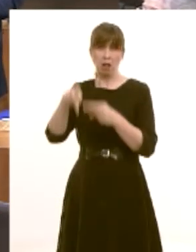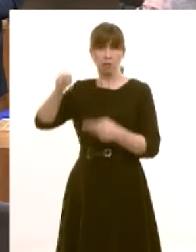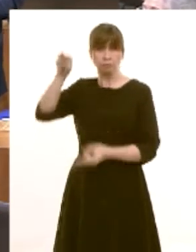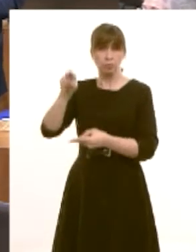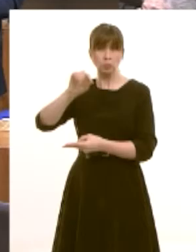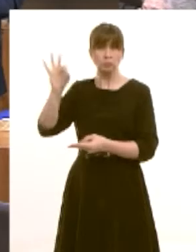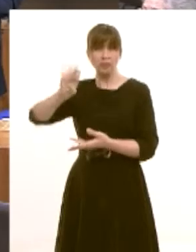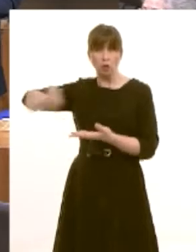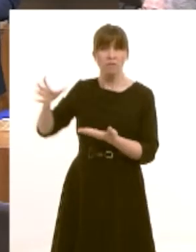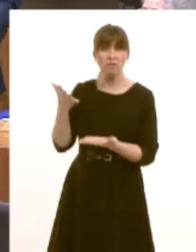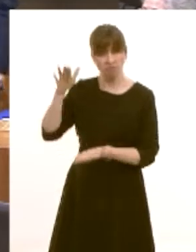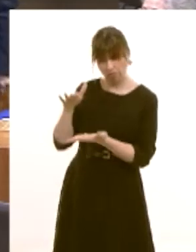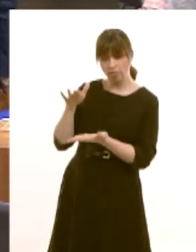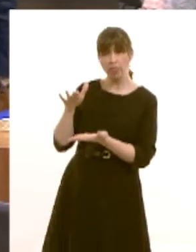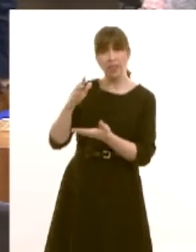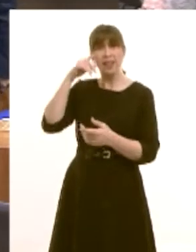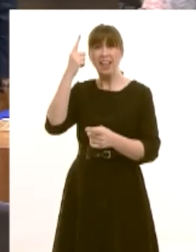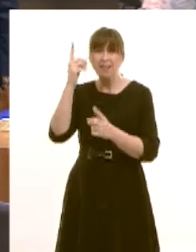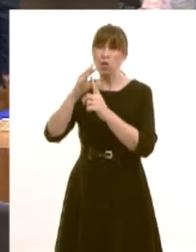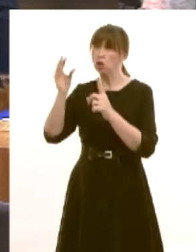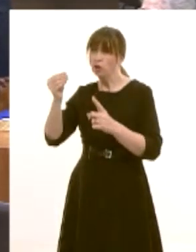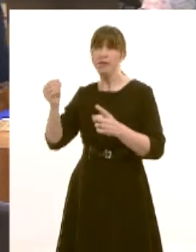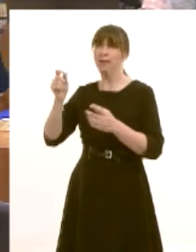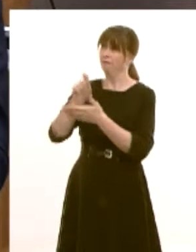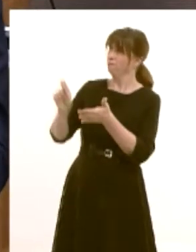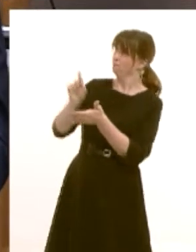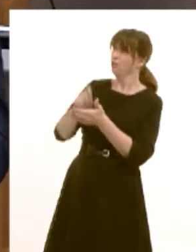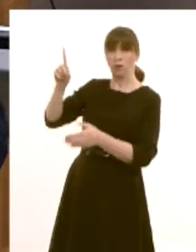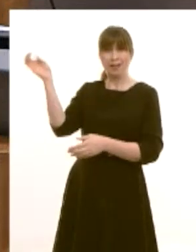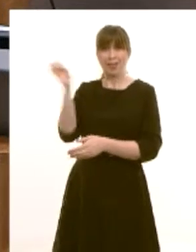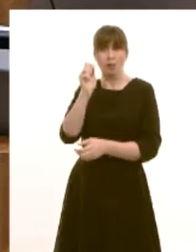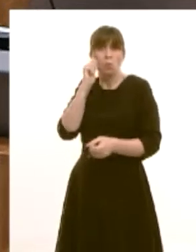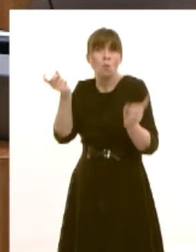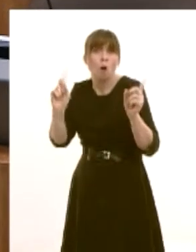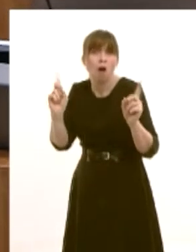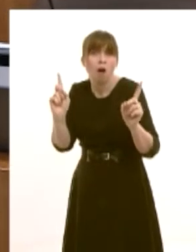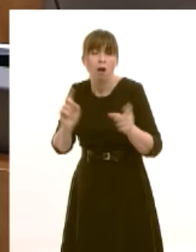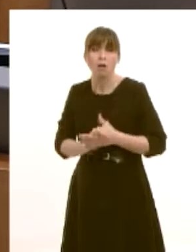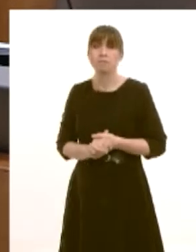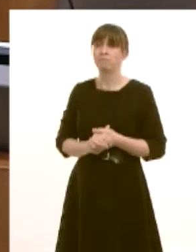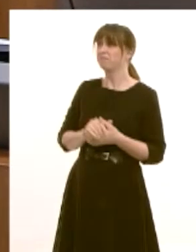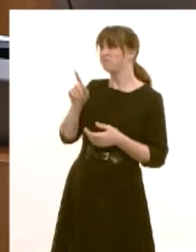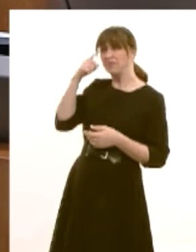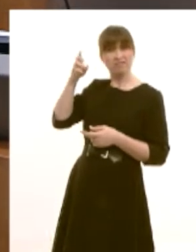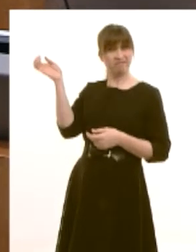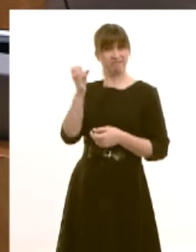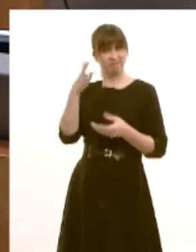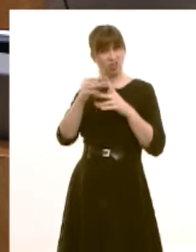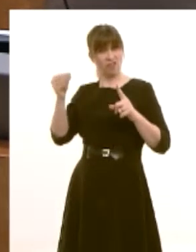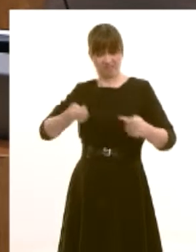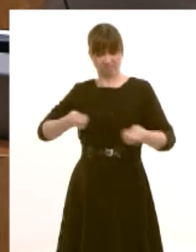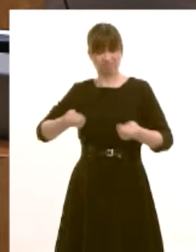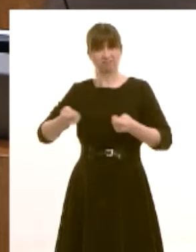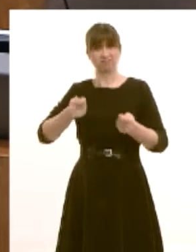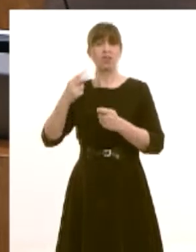education in Wales if the Tories were ever to be elected to power? If there were to be a 20 per cent cut in education funding